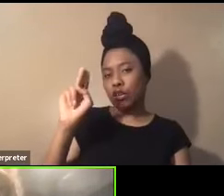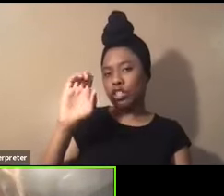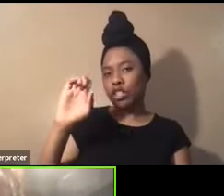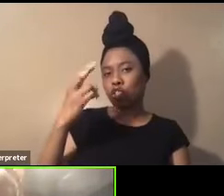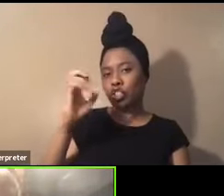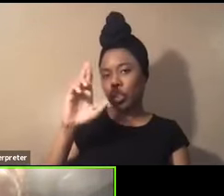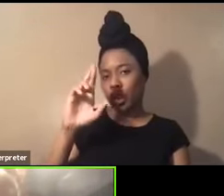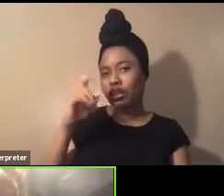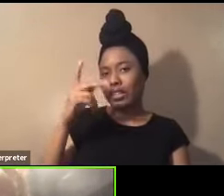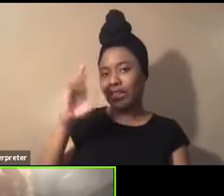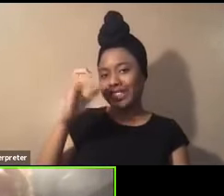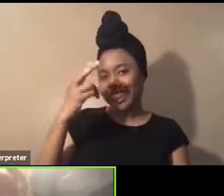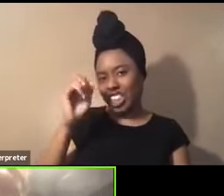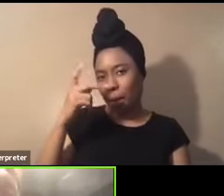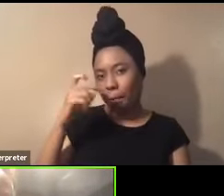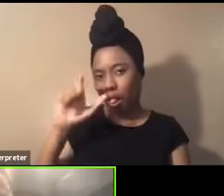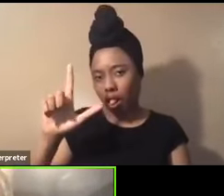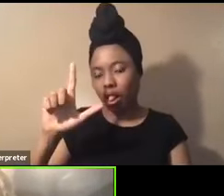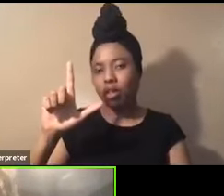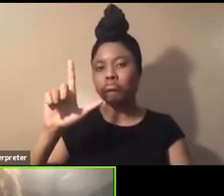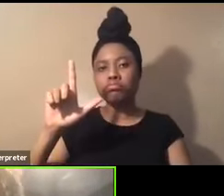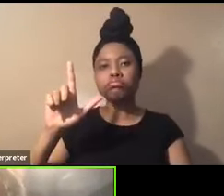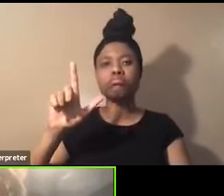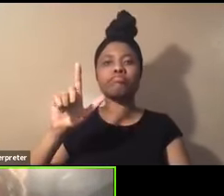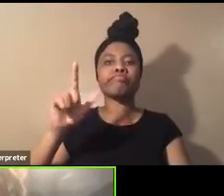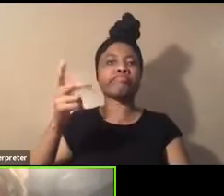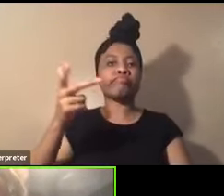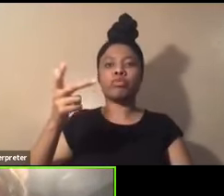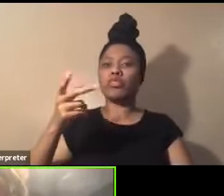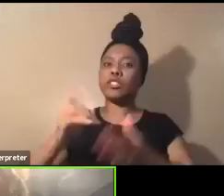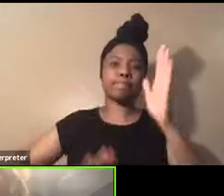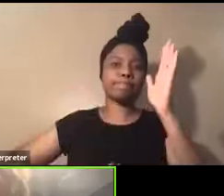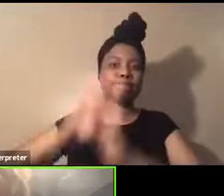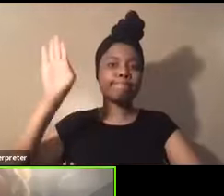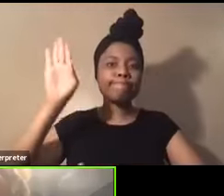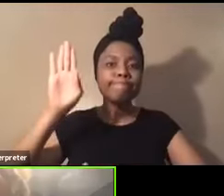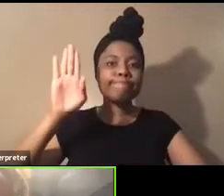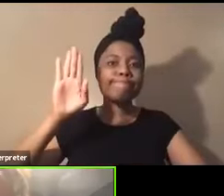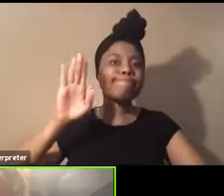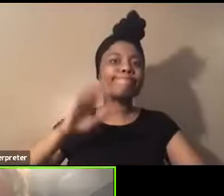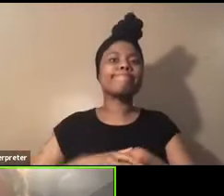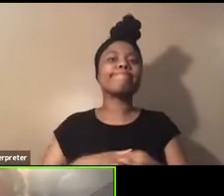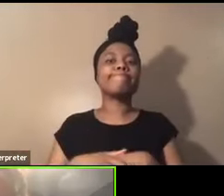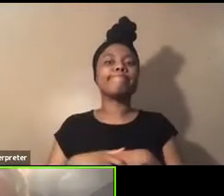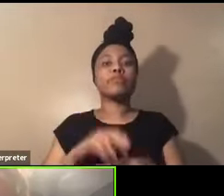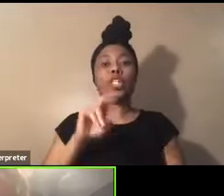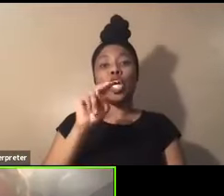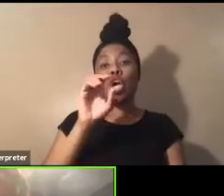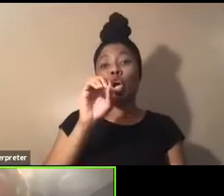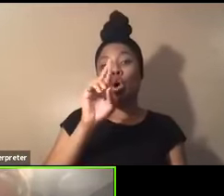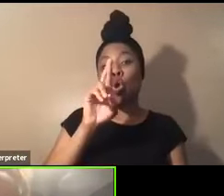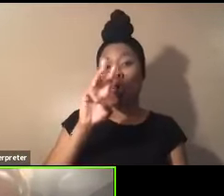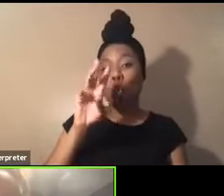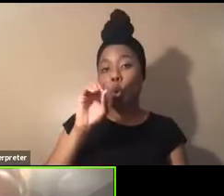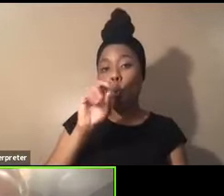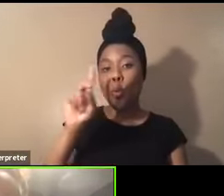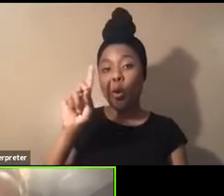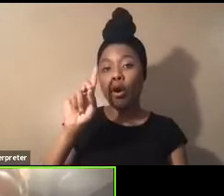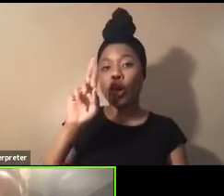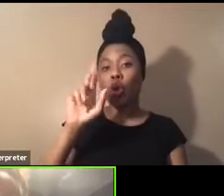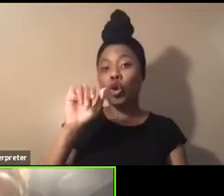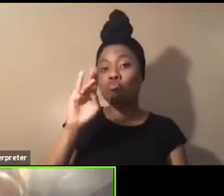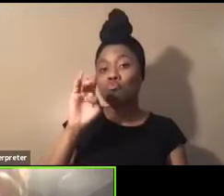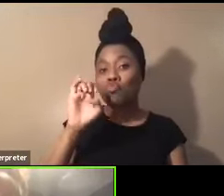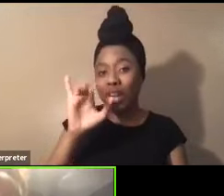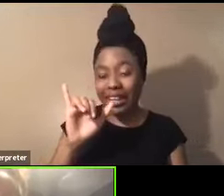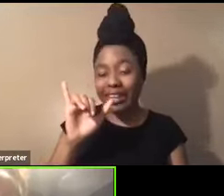again, we, we took off from there. Um, we had, uh, Norwood Rainey, uh, Talibu Jadi,